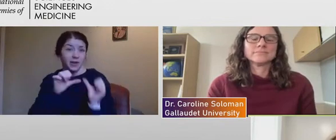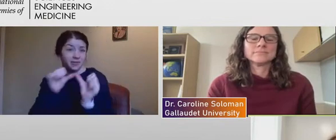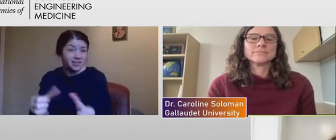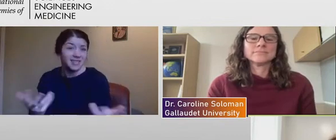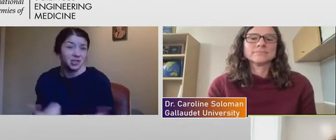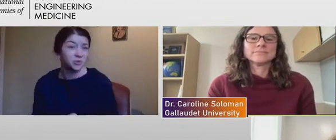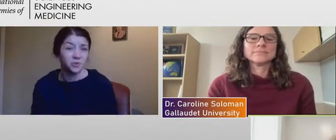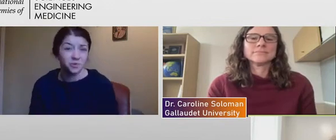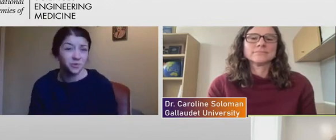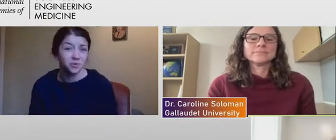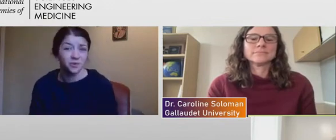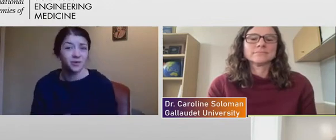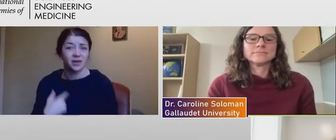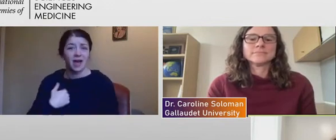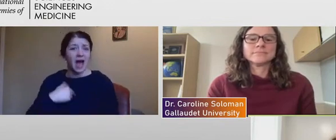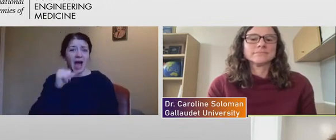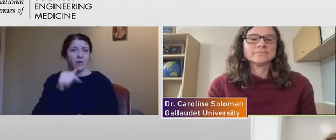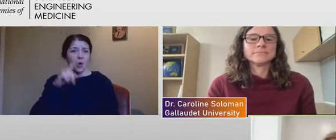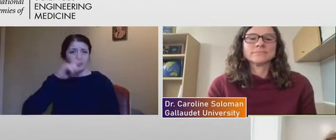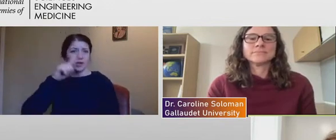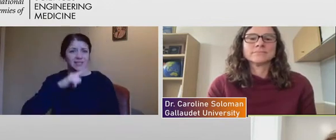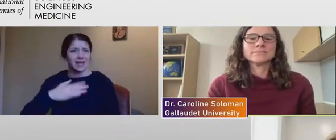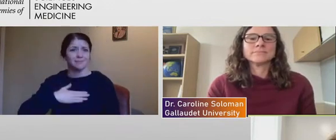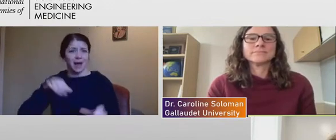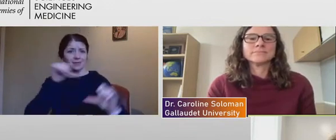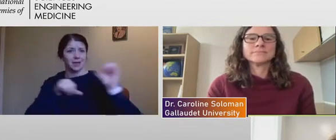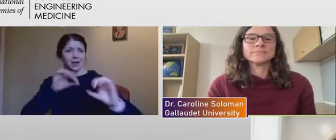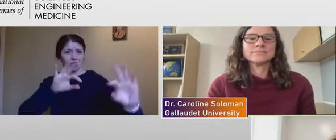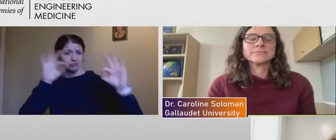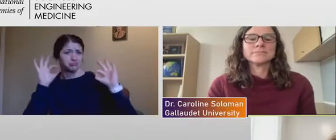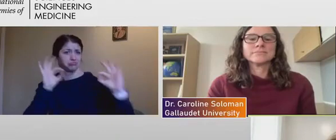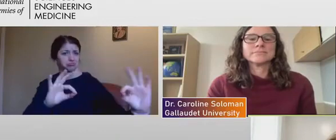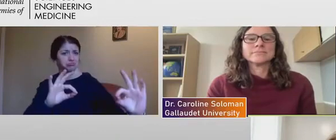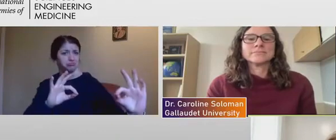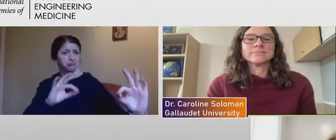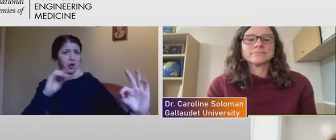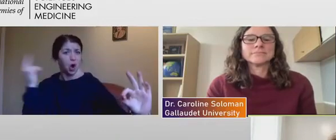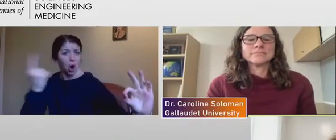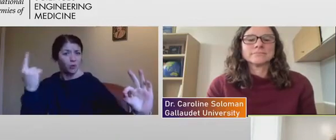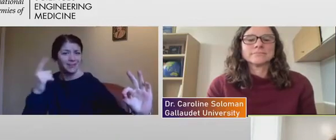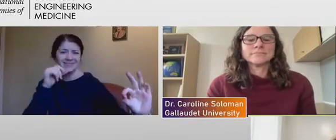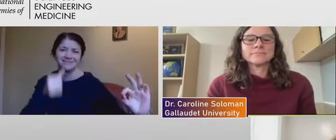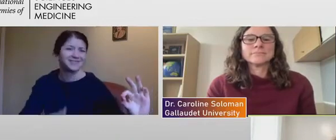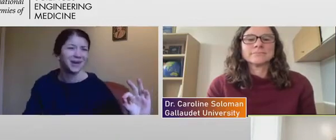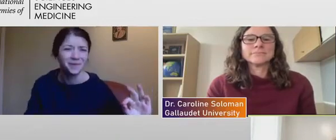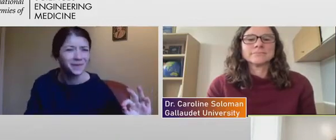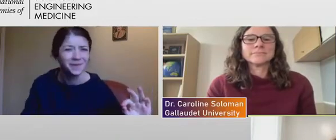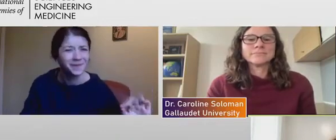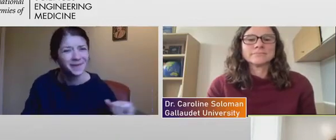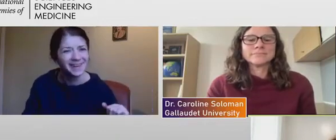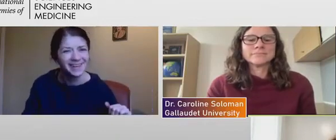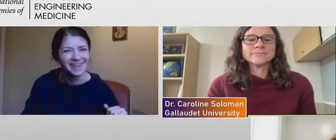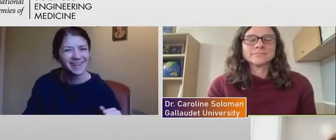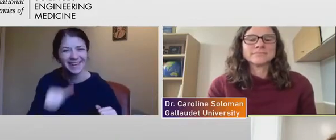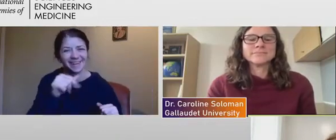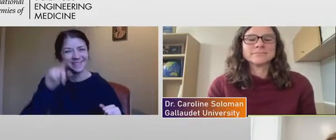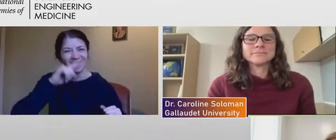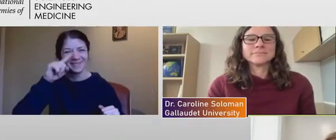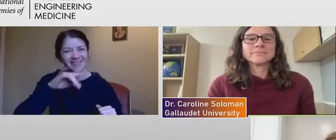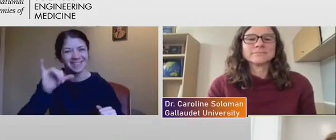I'm not going to pretend my science is always spot on or perfect, right? There's, I don't want to pretend that.